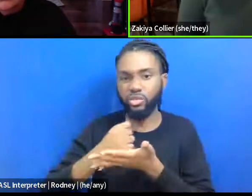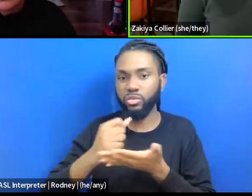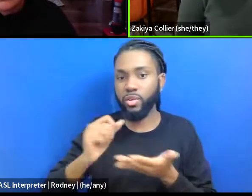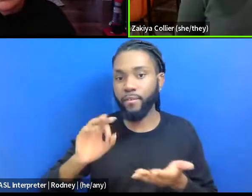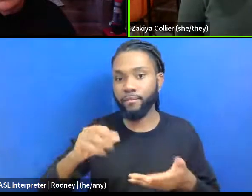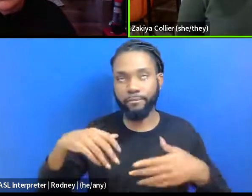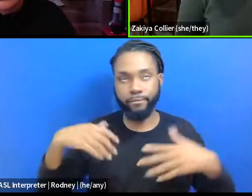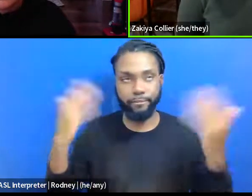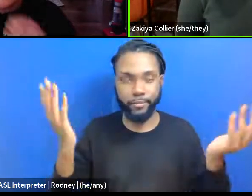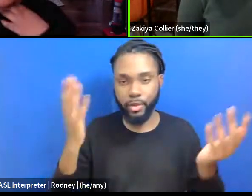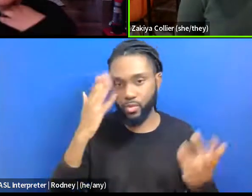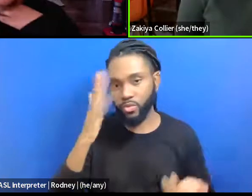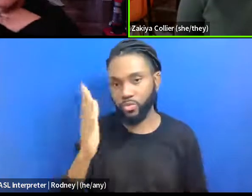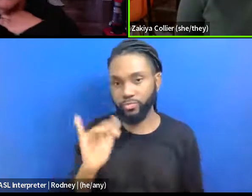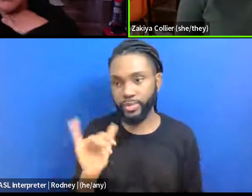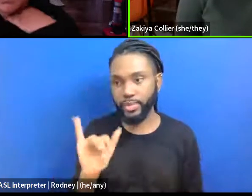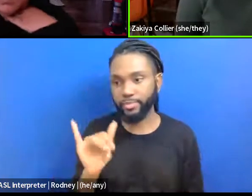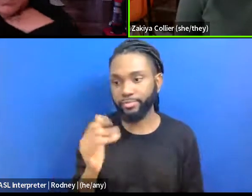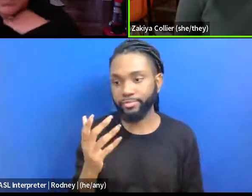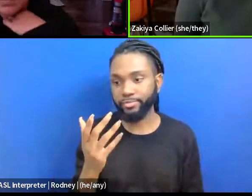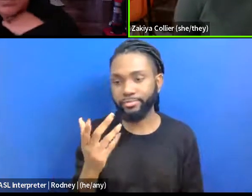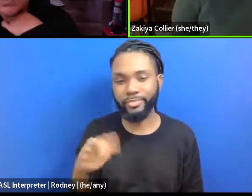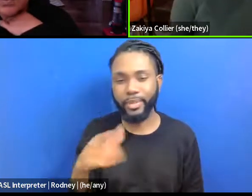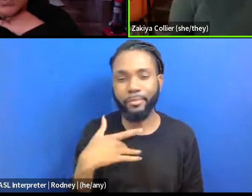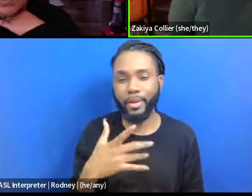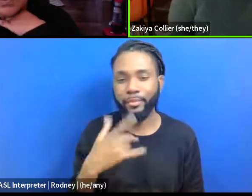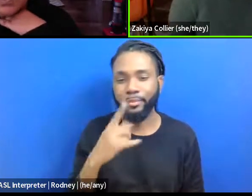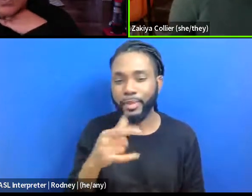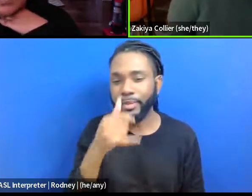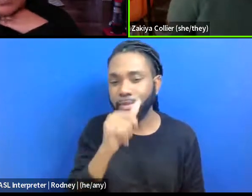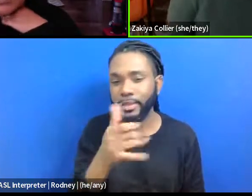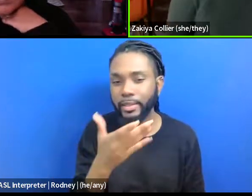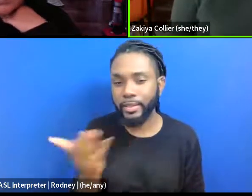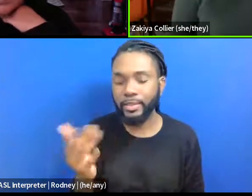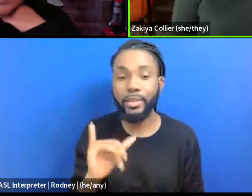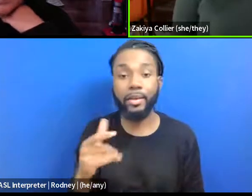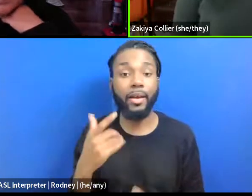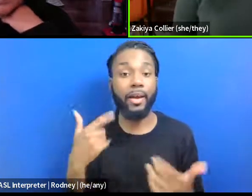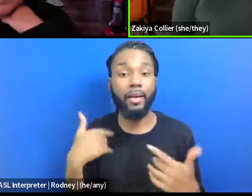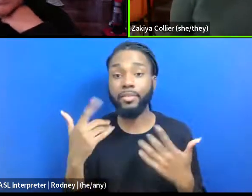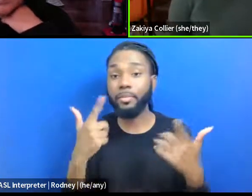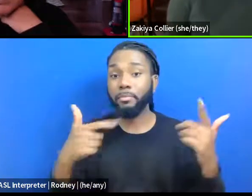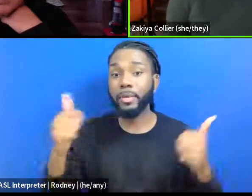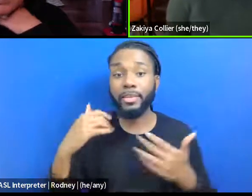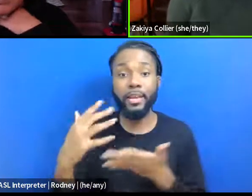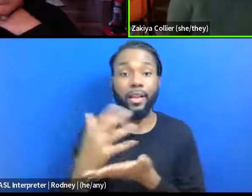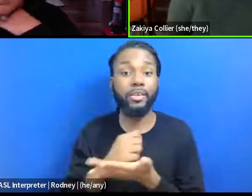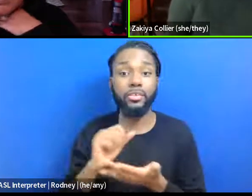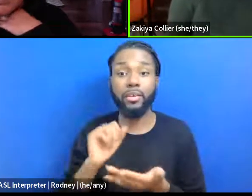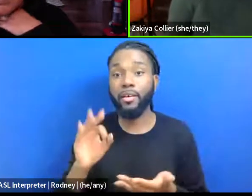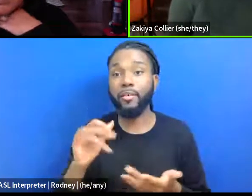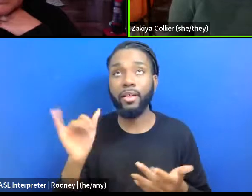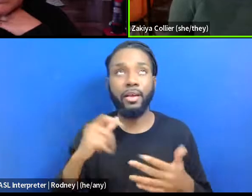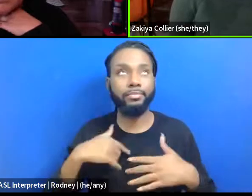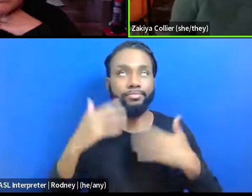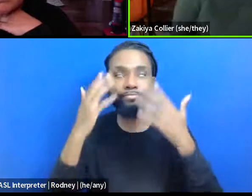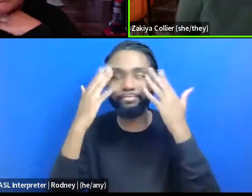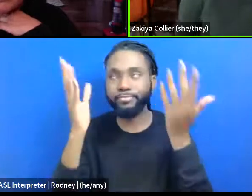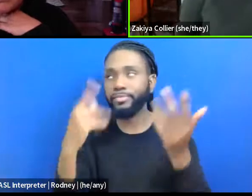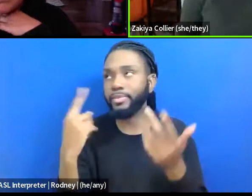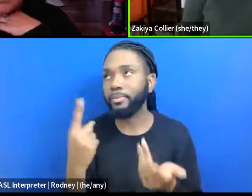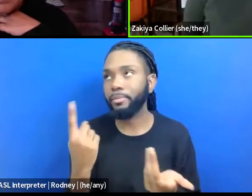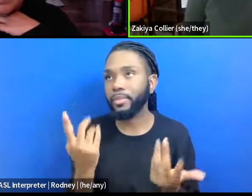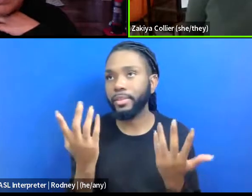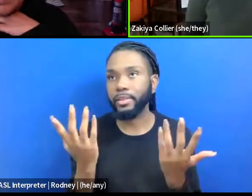they do really silly things. So, like, we have the biggest collection of, like, I don't know, something very,